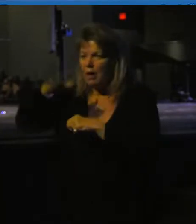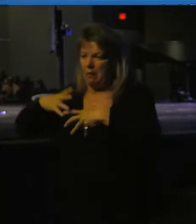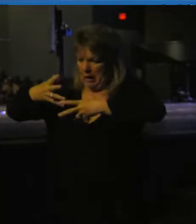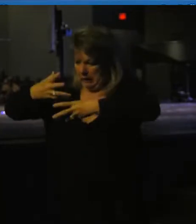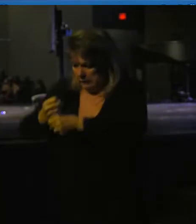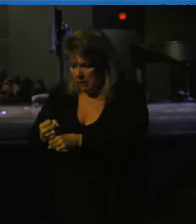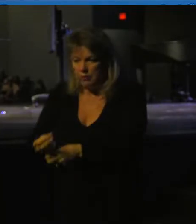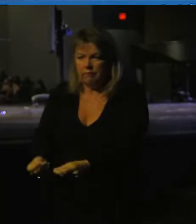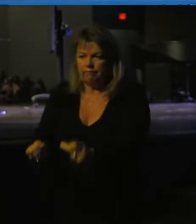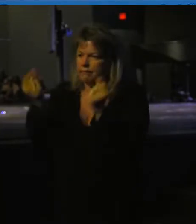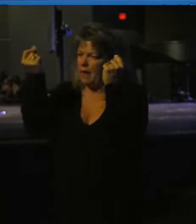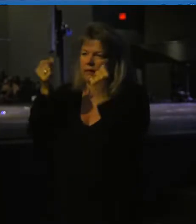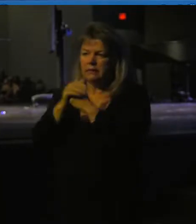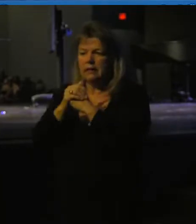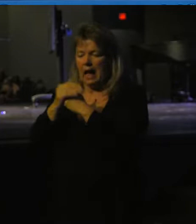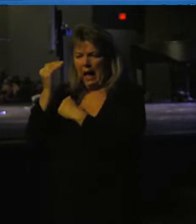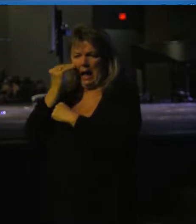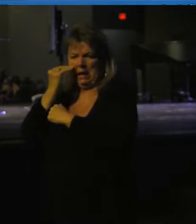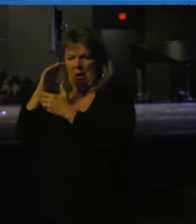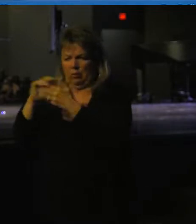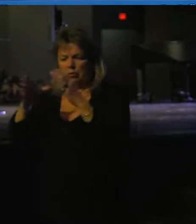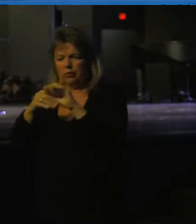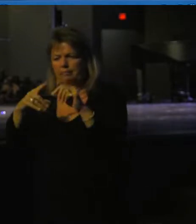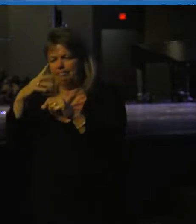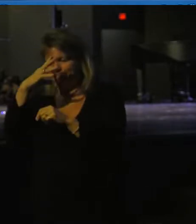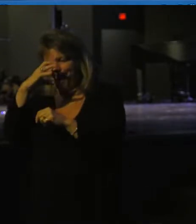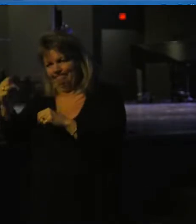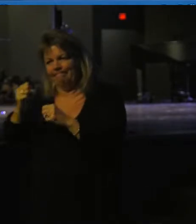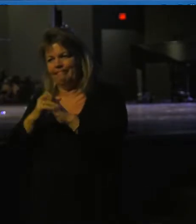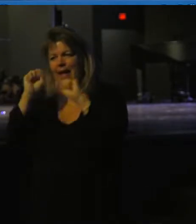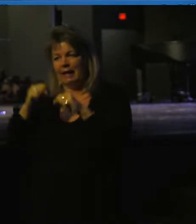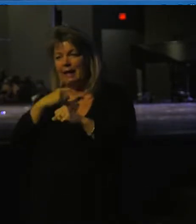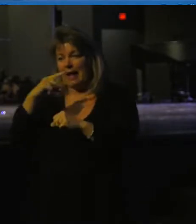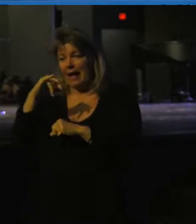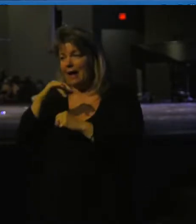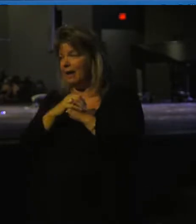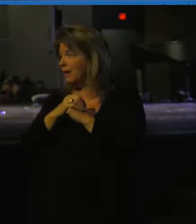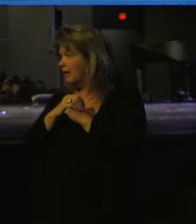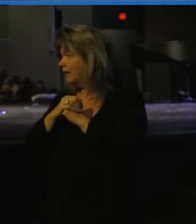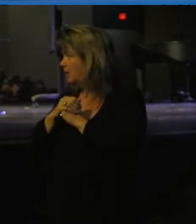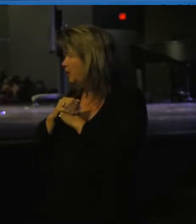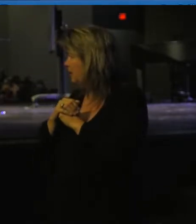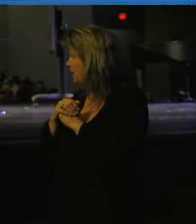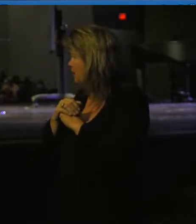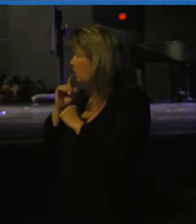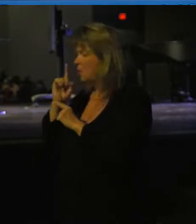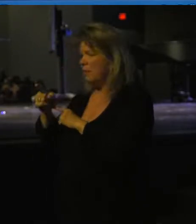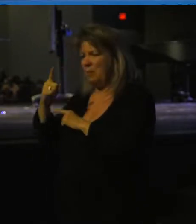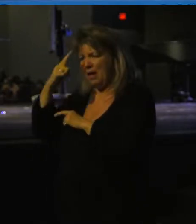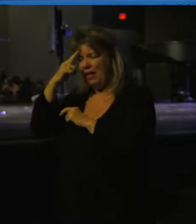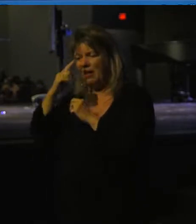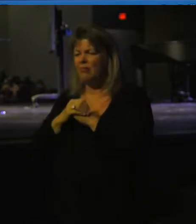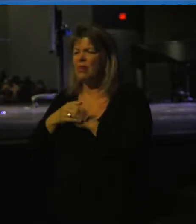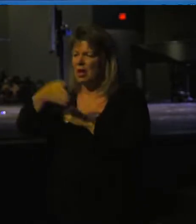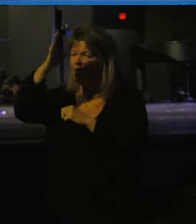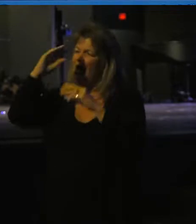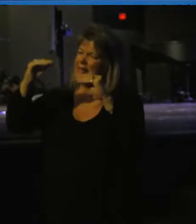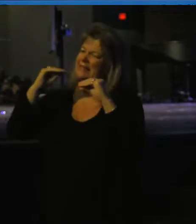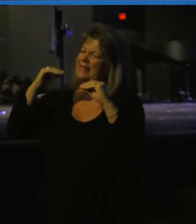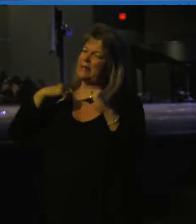very fastly, very quickly, and I know the story, I can tell you I took a moment and thought, God, teach me something.